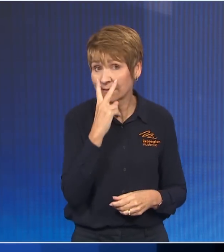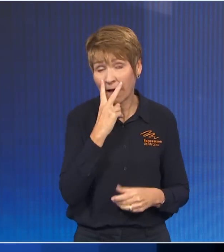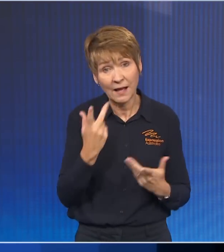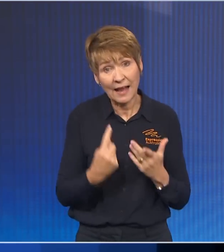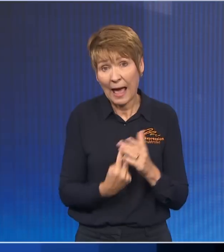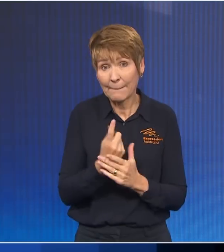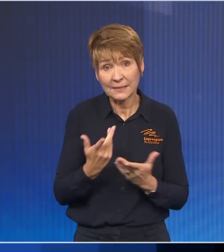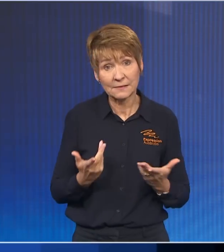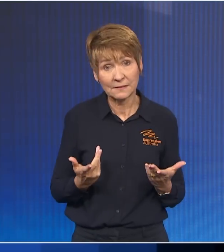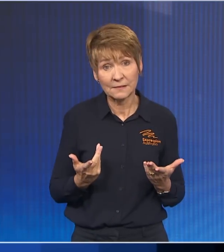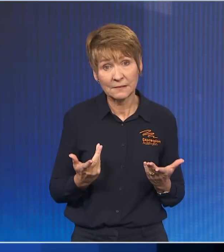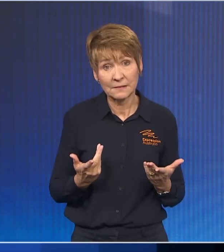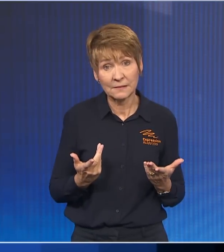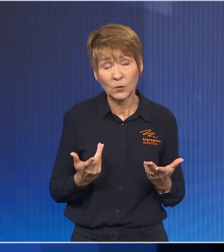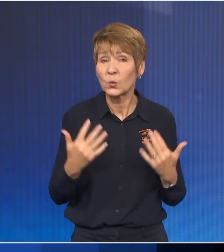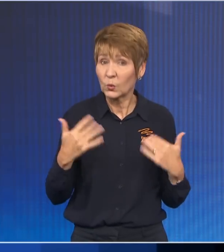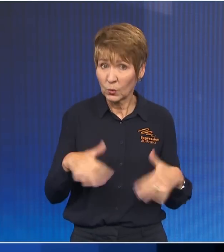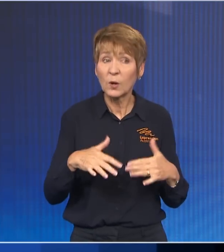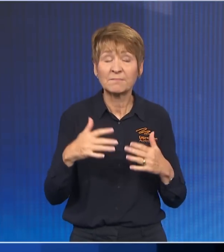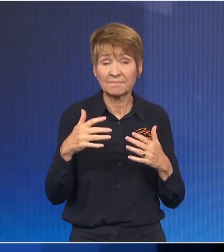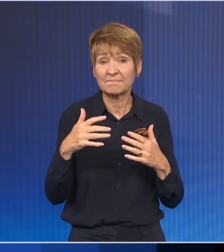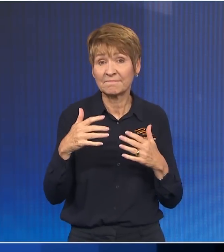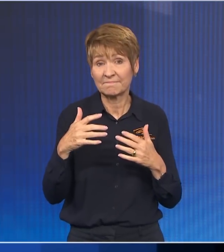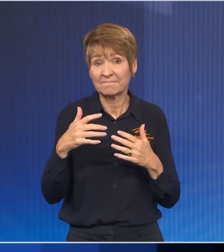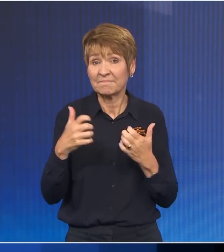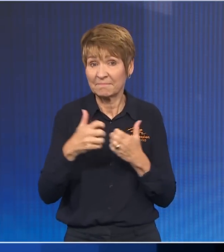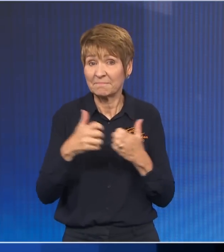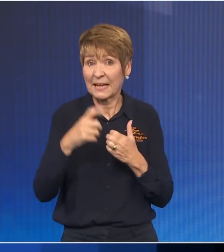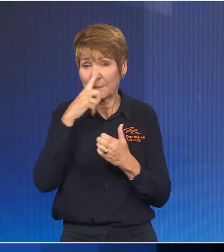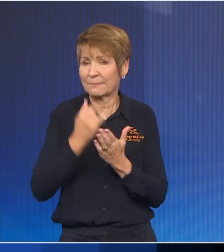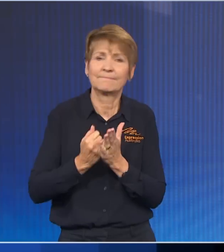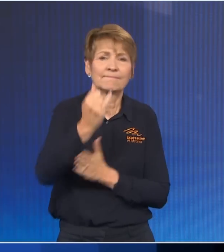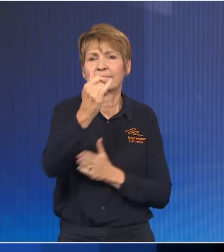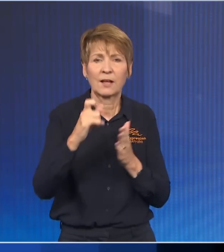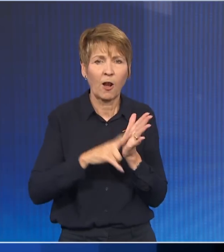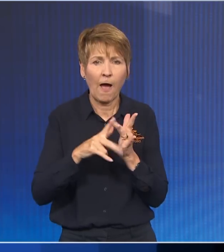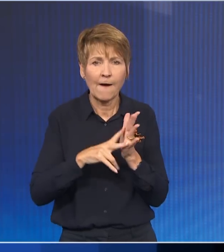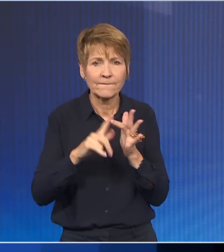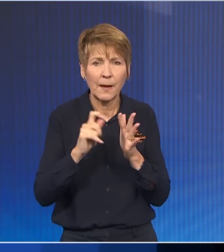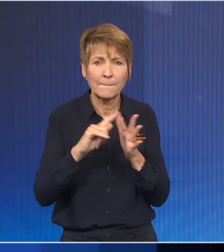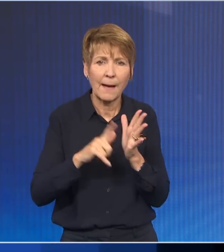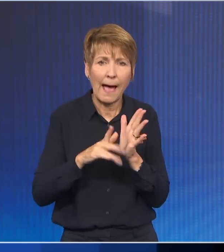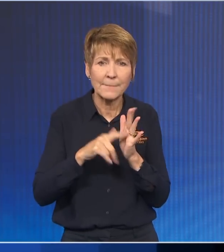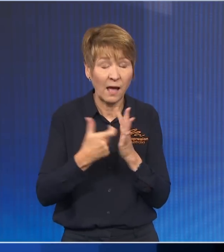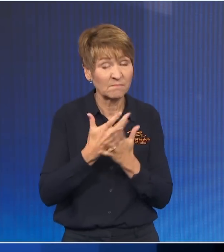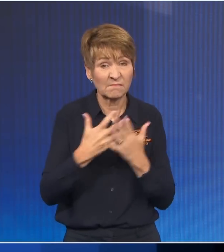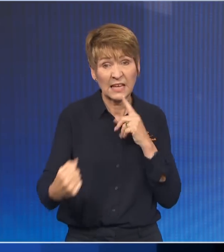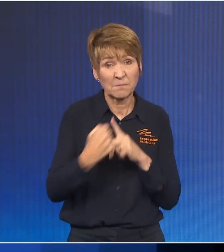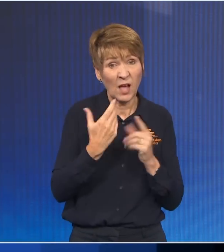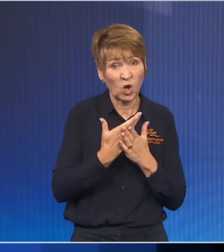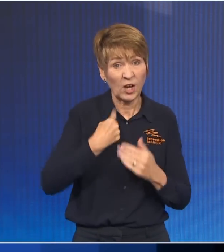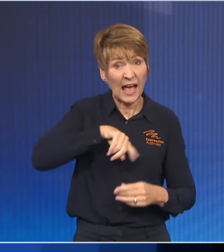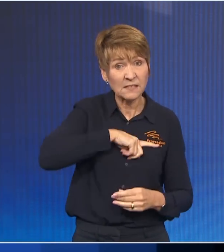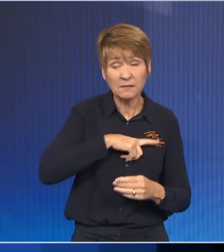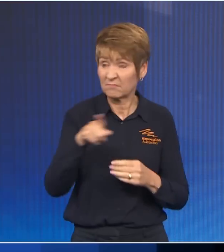strong anti-Clive Palmer campaign that impacted our vote, the strong support for the Western Australian